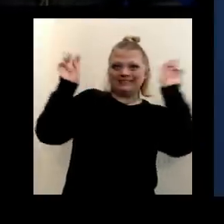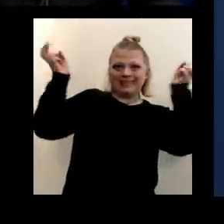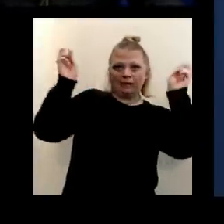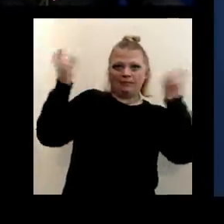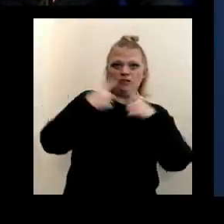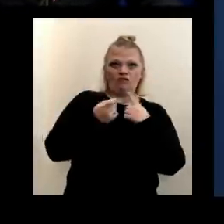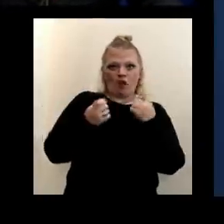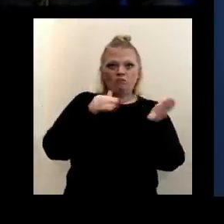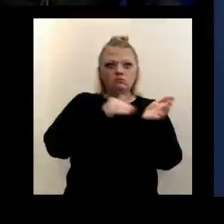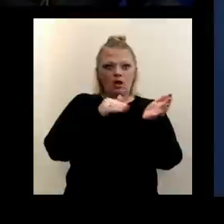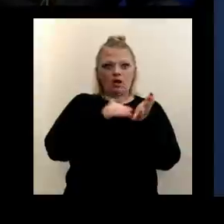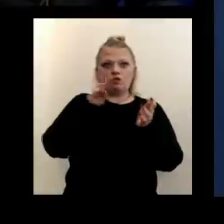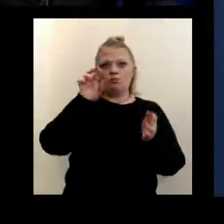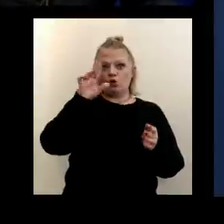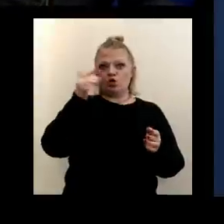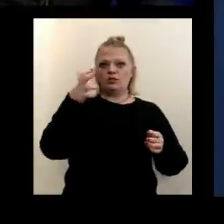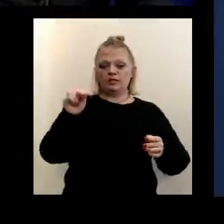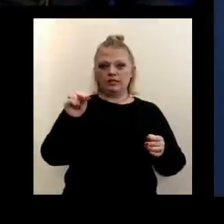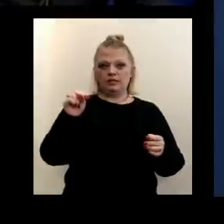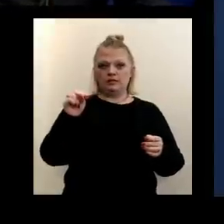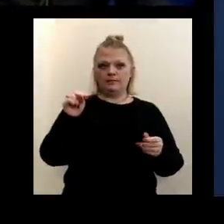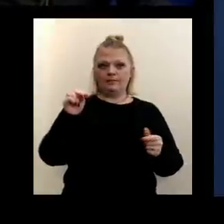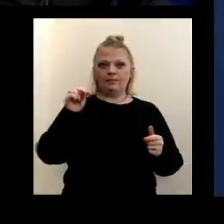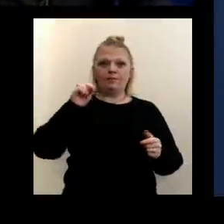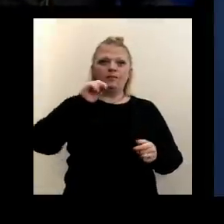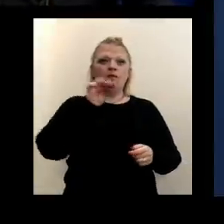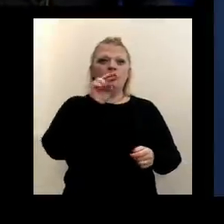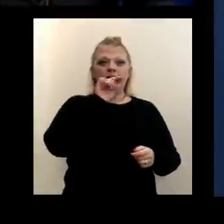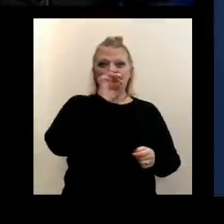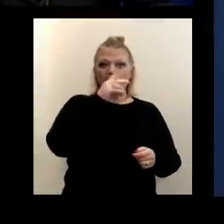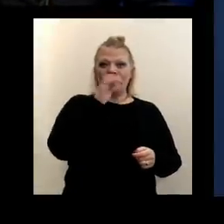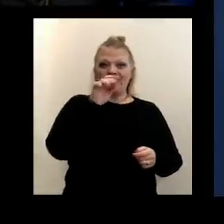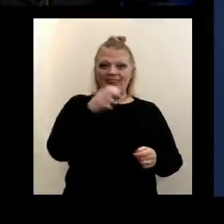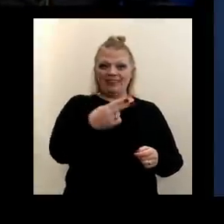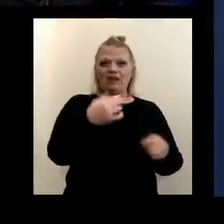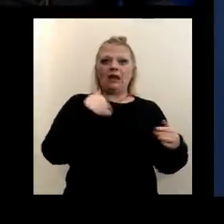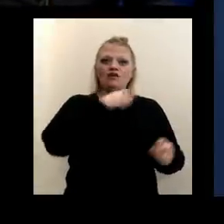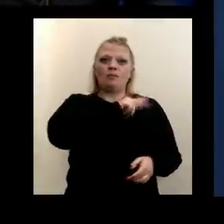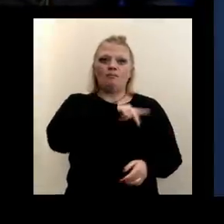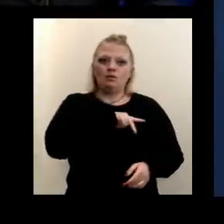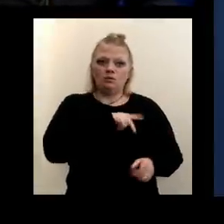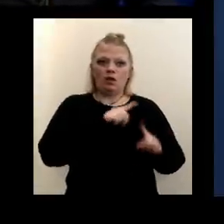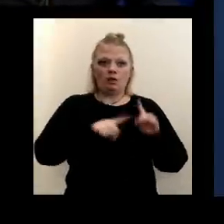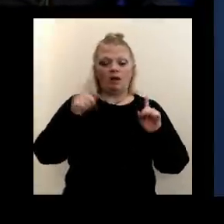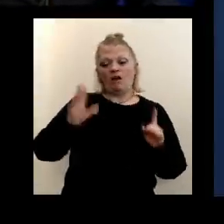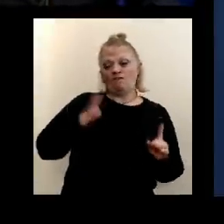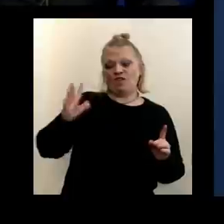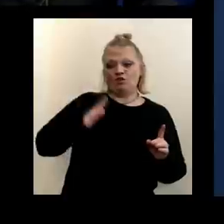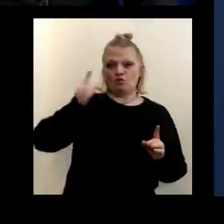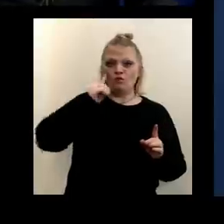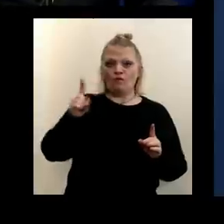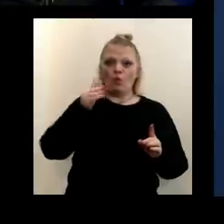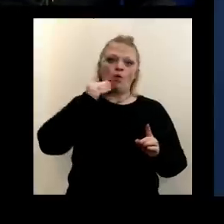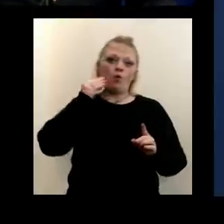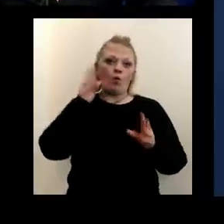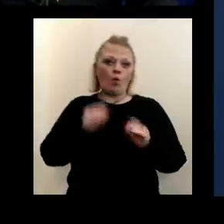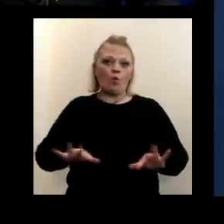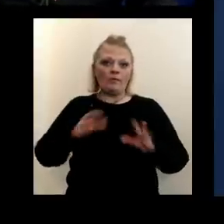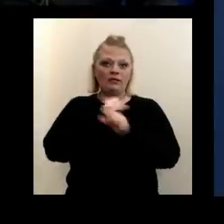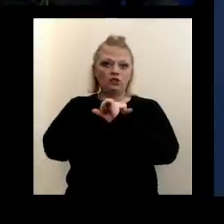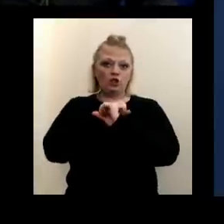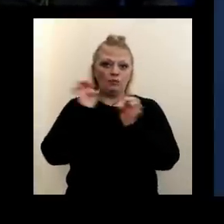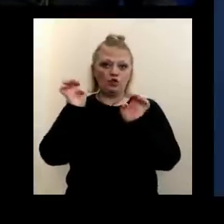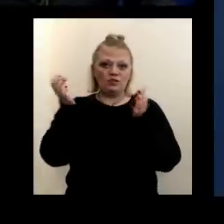and Dr. Burstein. Commissioner Neverth has a personal account, but the official account for the Erie County Department of Homeland Security and Emergency